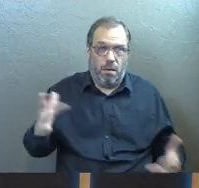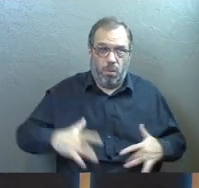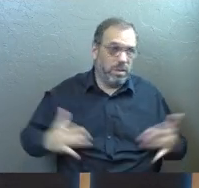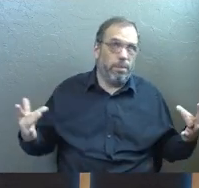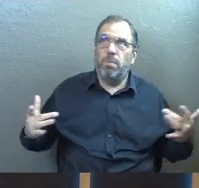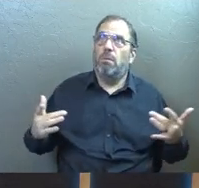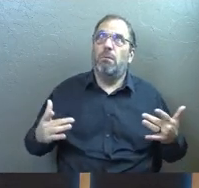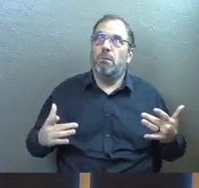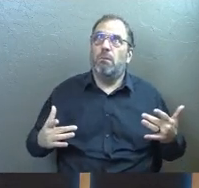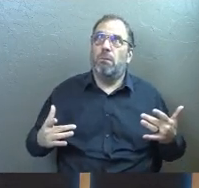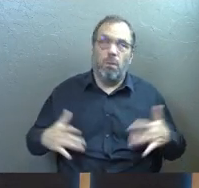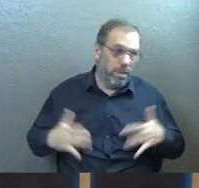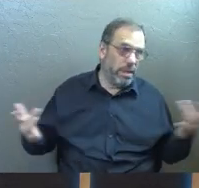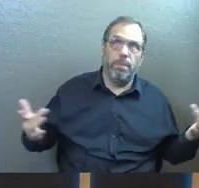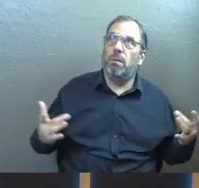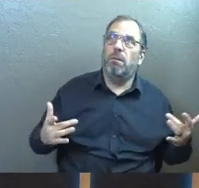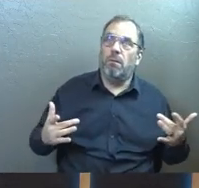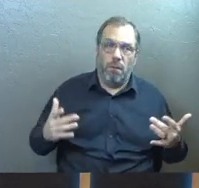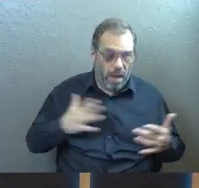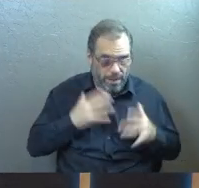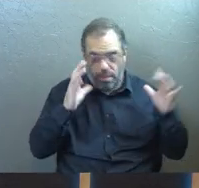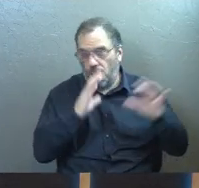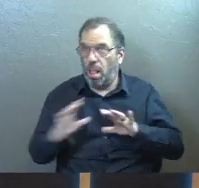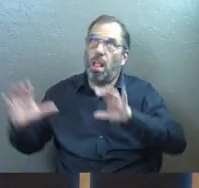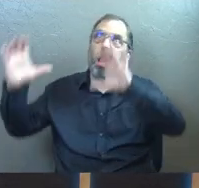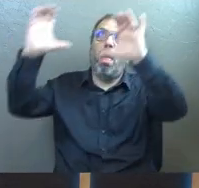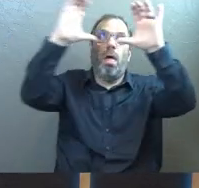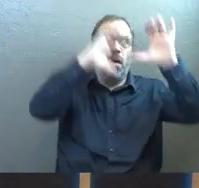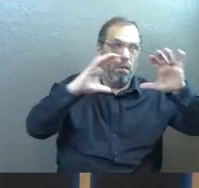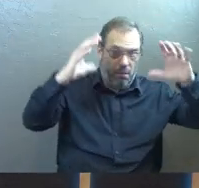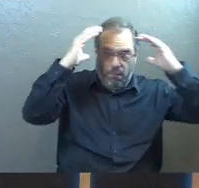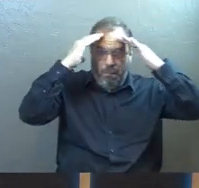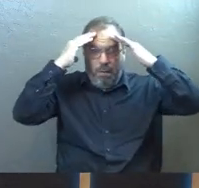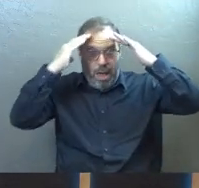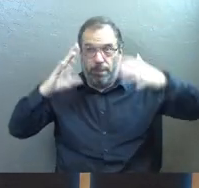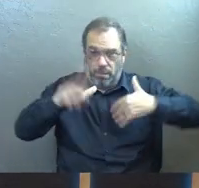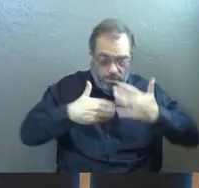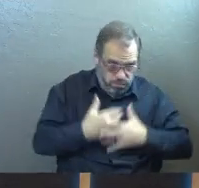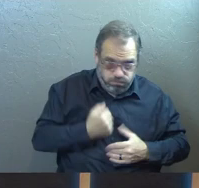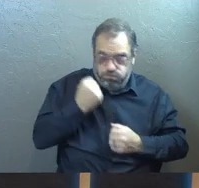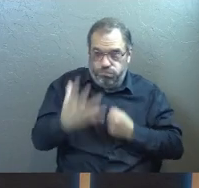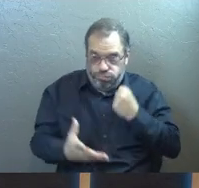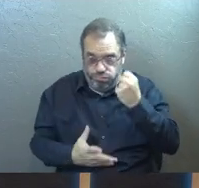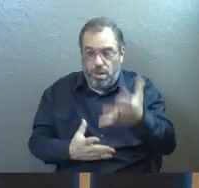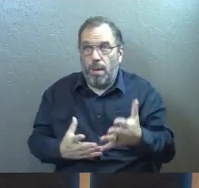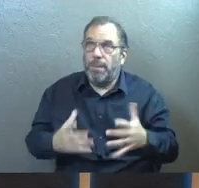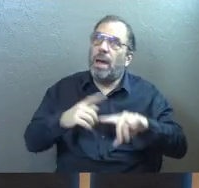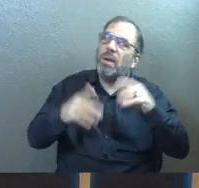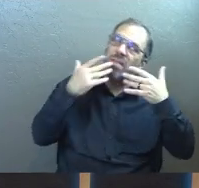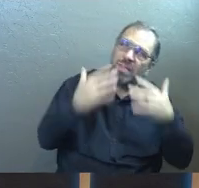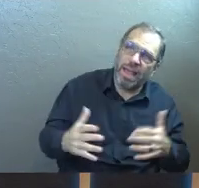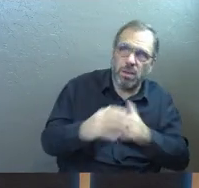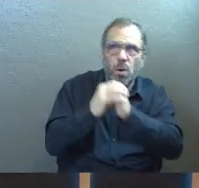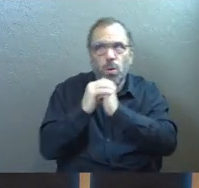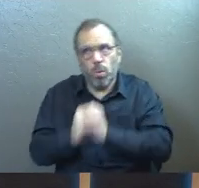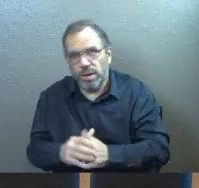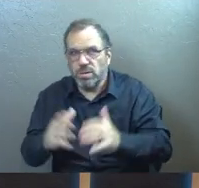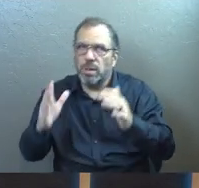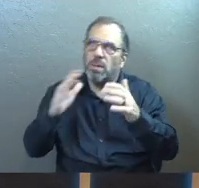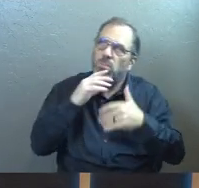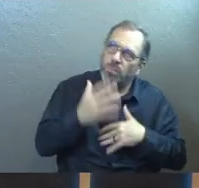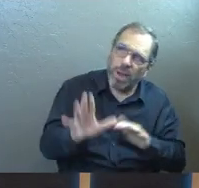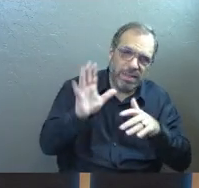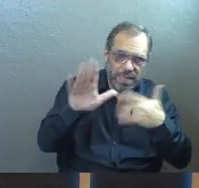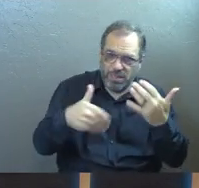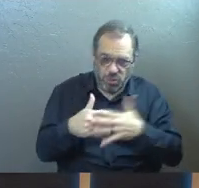what's going on in my life. This is what's keeping me up at night. Like, I'm going to tell you all about it. I'm also going to thank you and I'm going to worship you. I'm going to